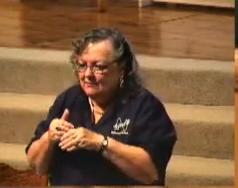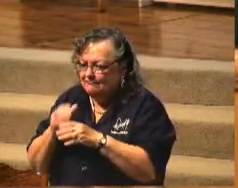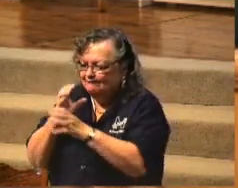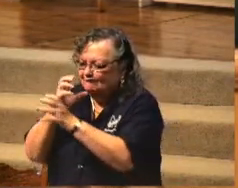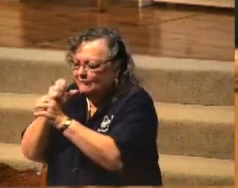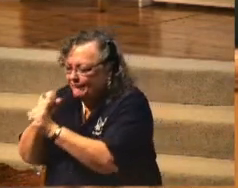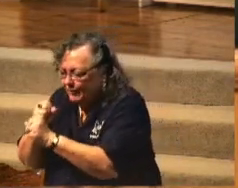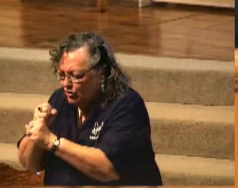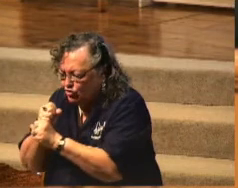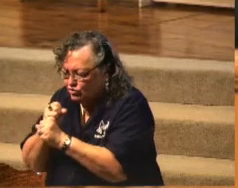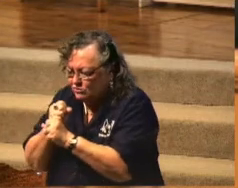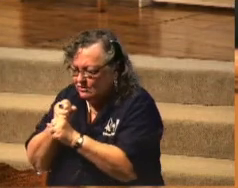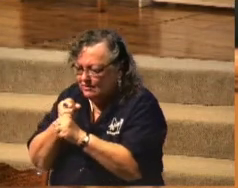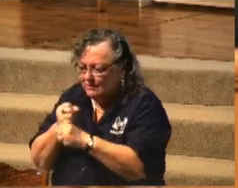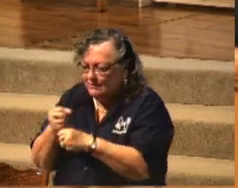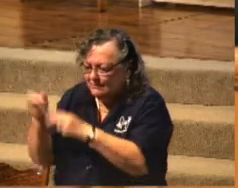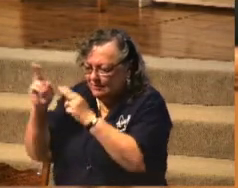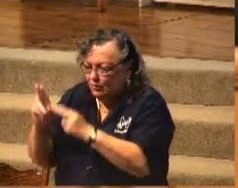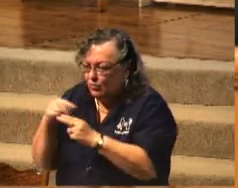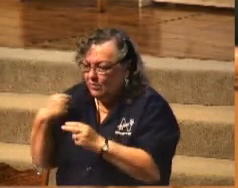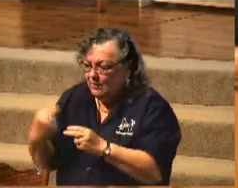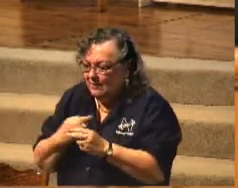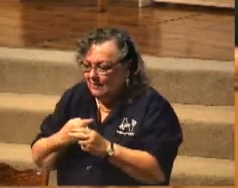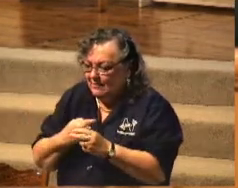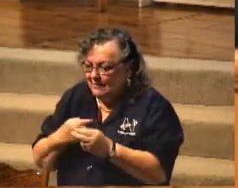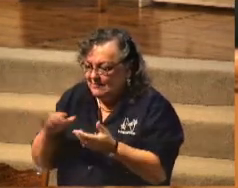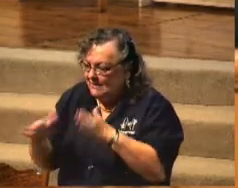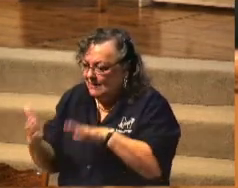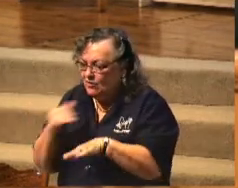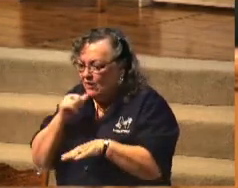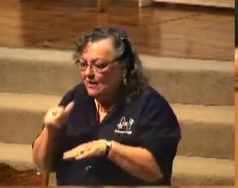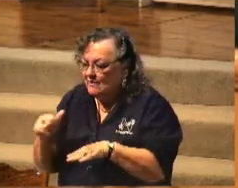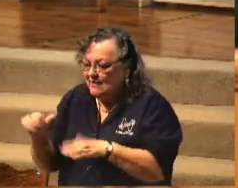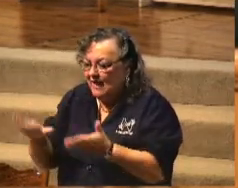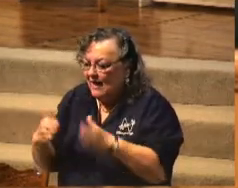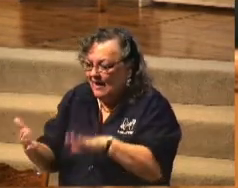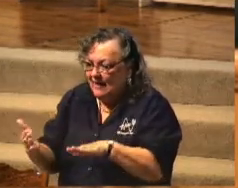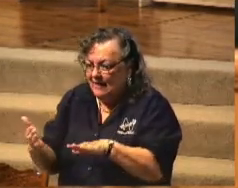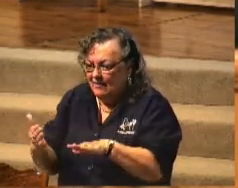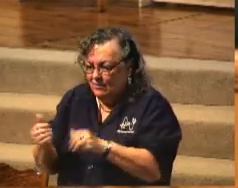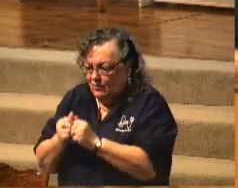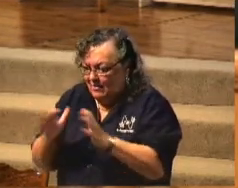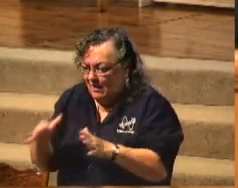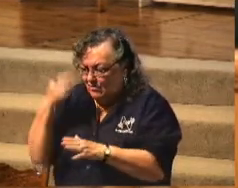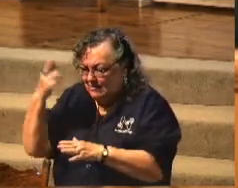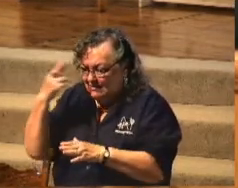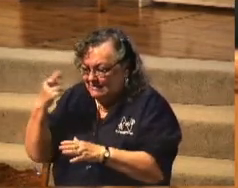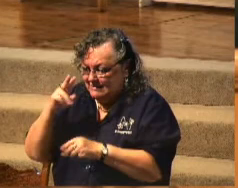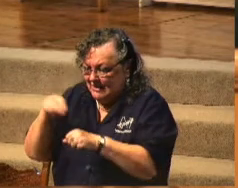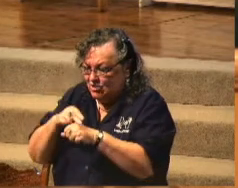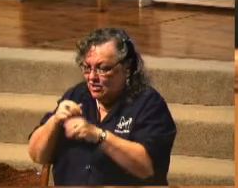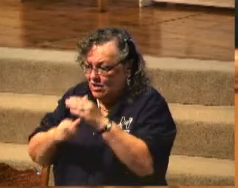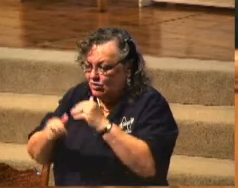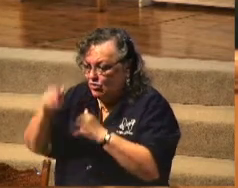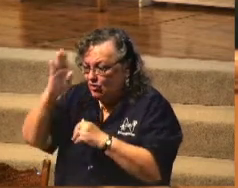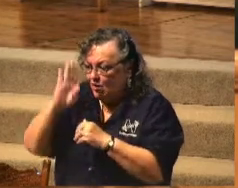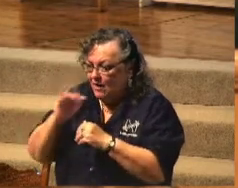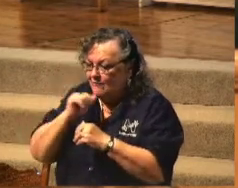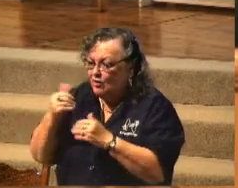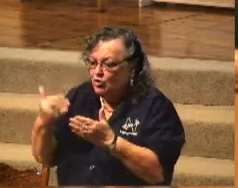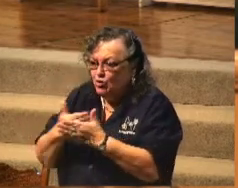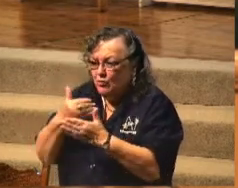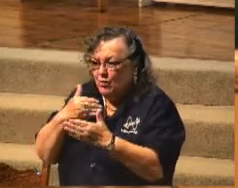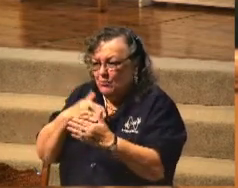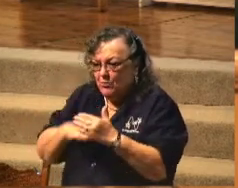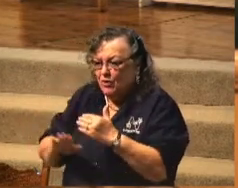that we here highly resolve that these dead shall not have died in vain, that this nation under God shall have a new birth of freedom, and that